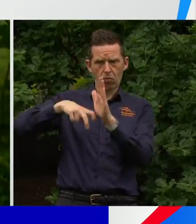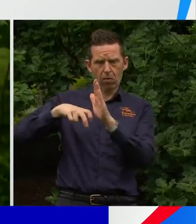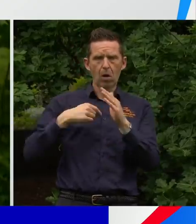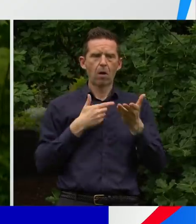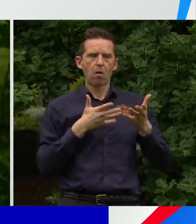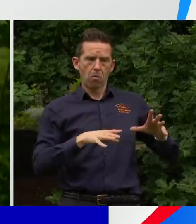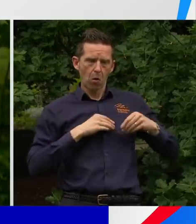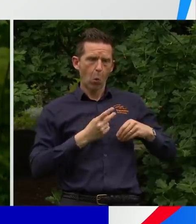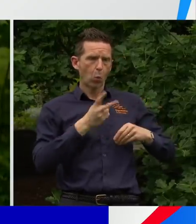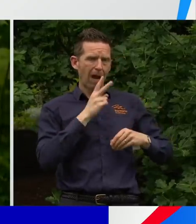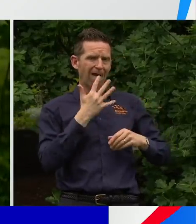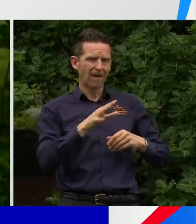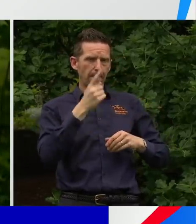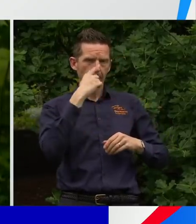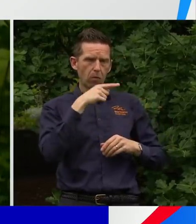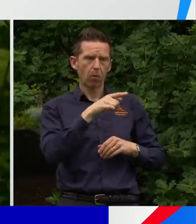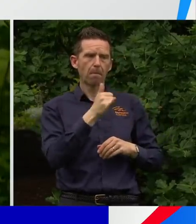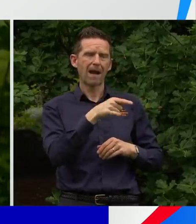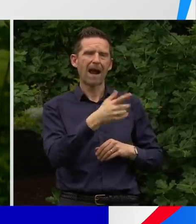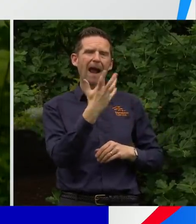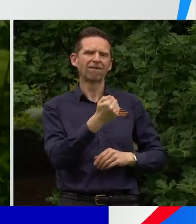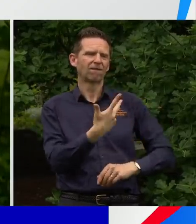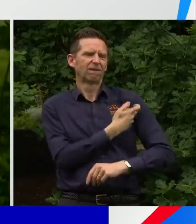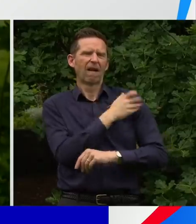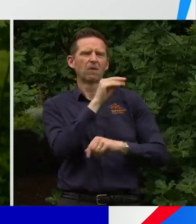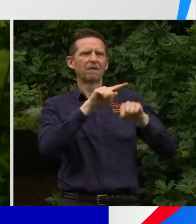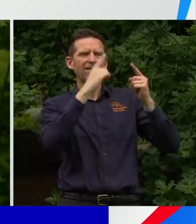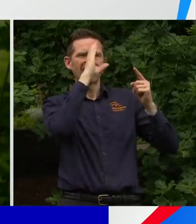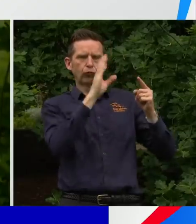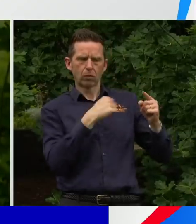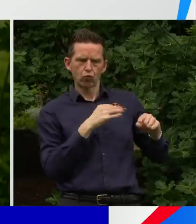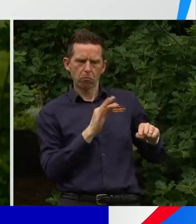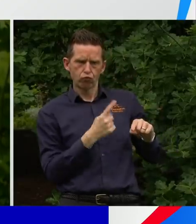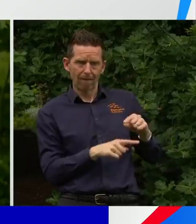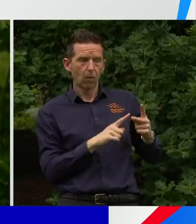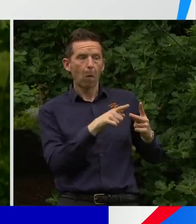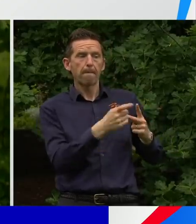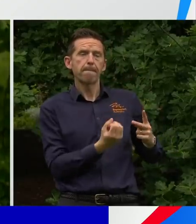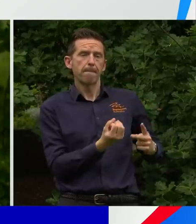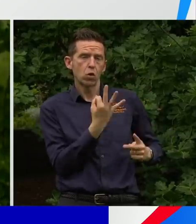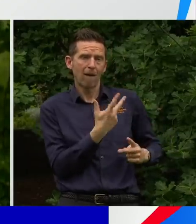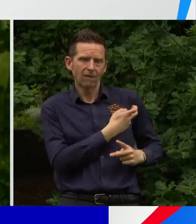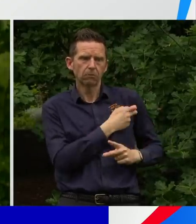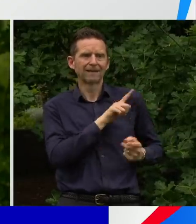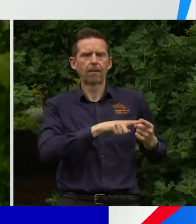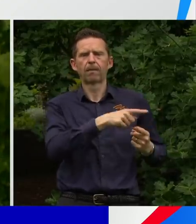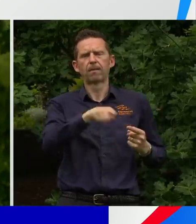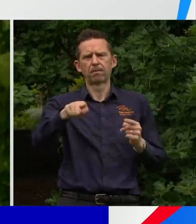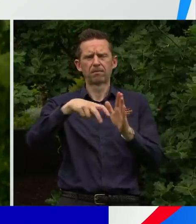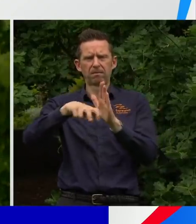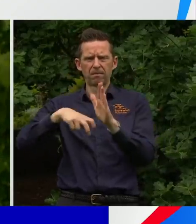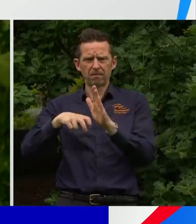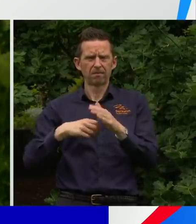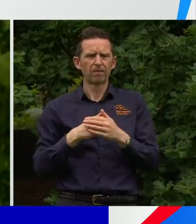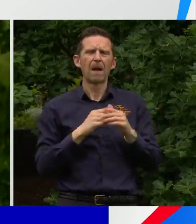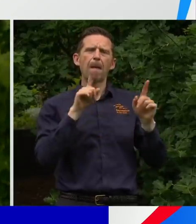people who, as I said before, either have a vaccine that's not recognized or by choice have not got vaccinated. If you were immunocompromised, for instance, you don't have to go to